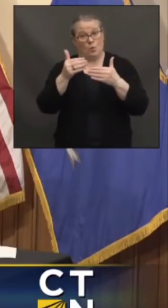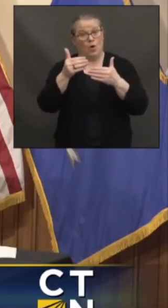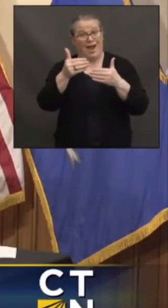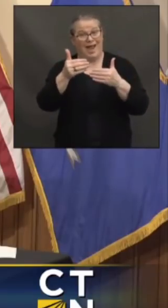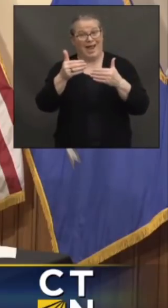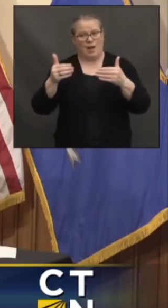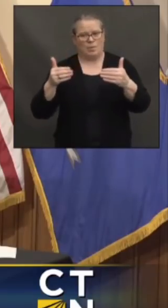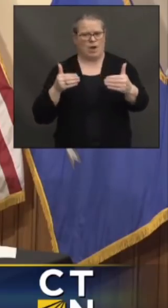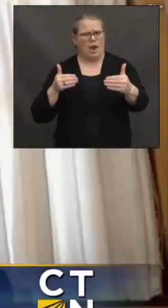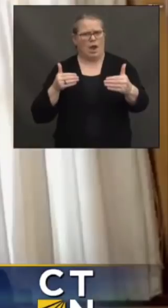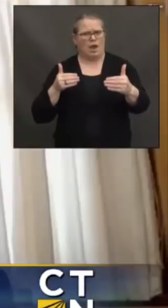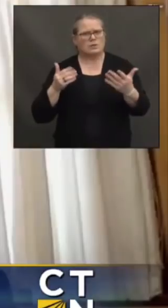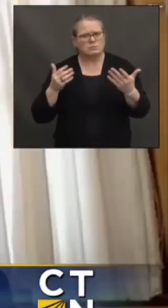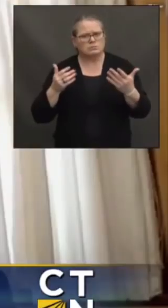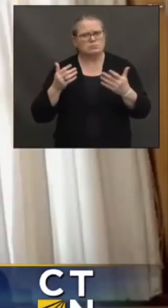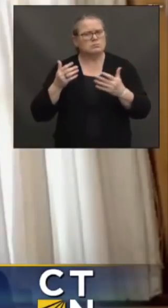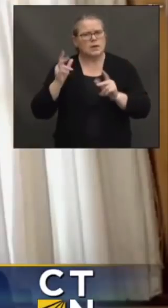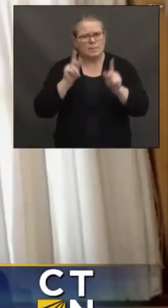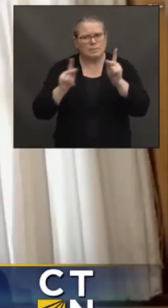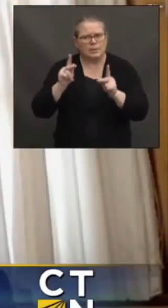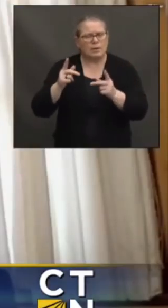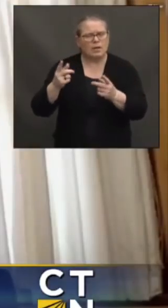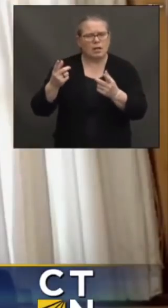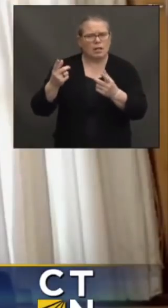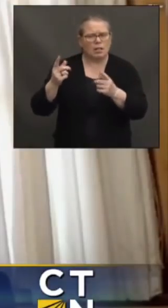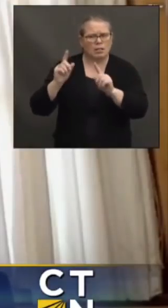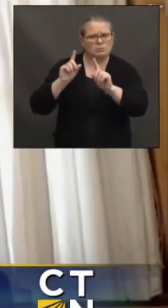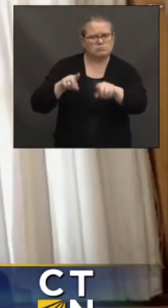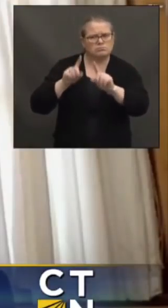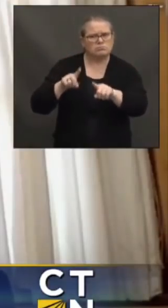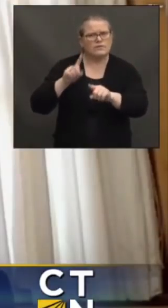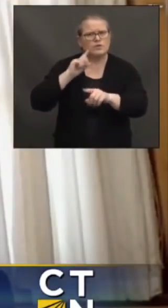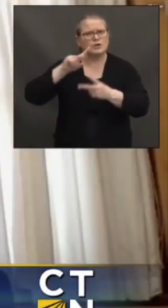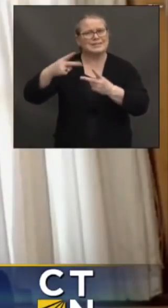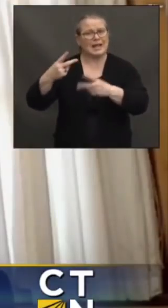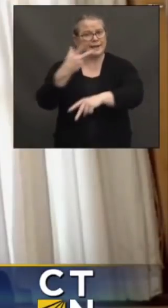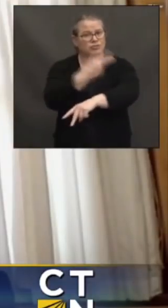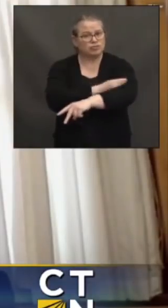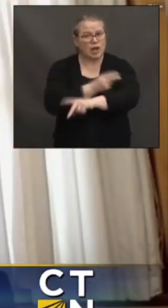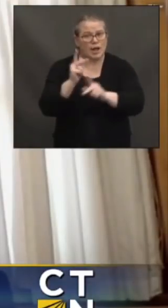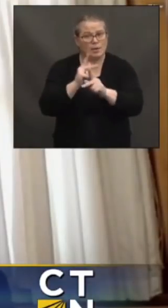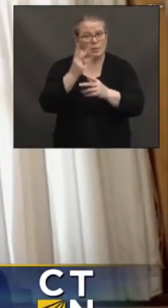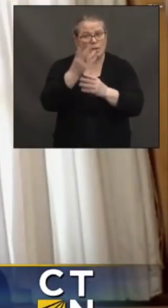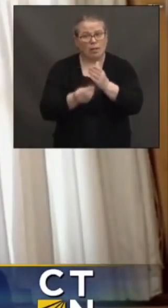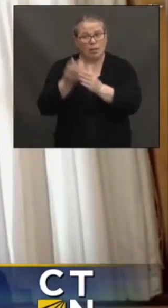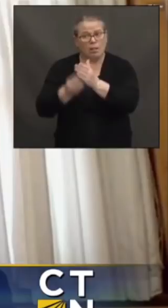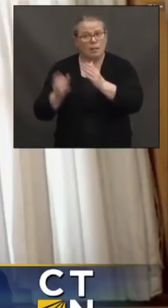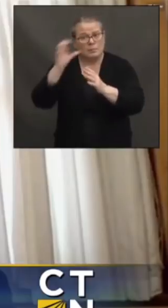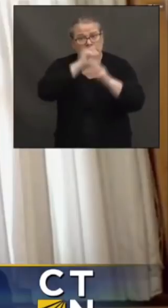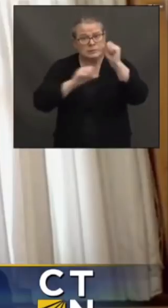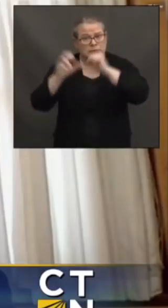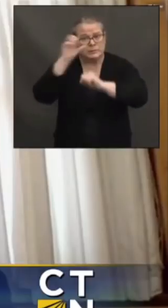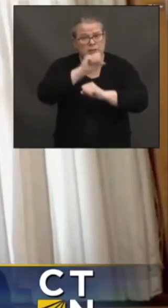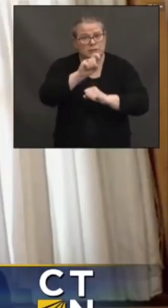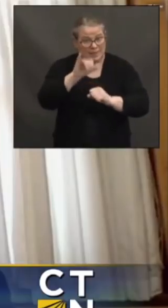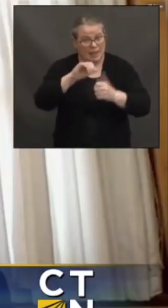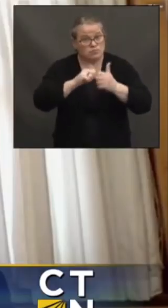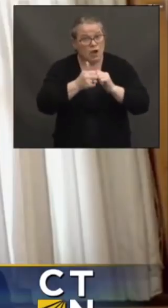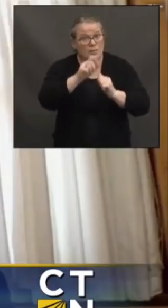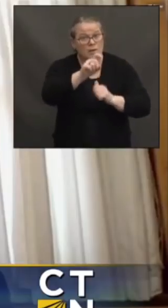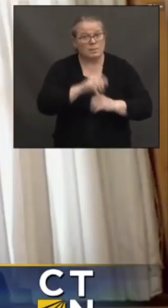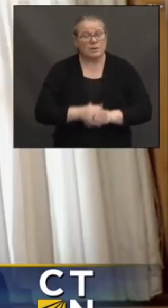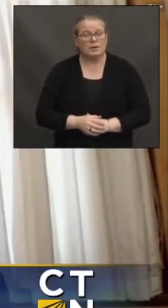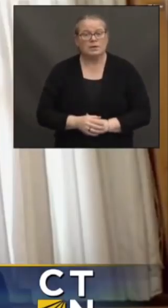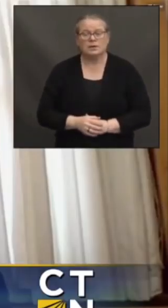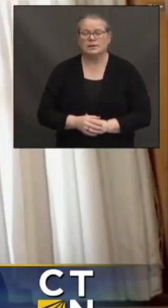No. There's a known issue with the CDC's reporting where they're misclassifying some of our second